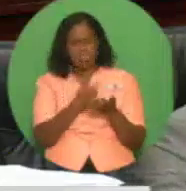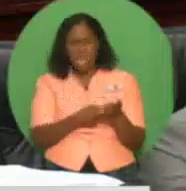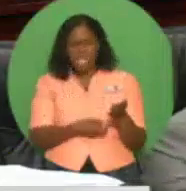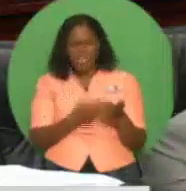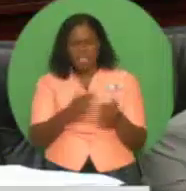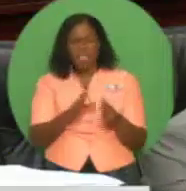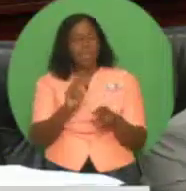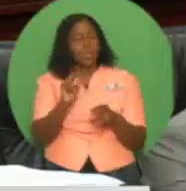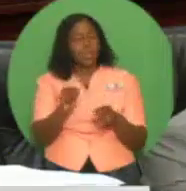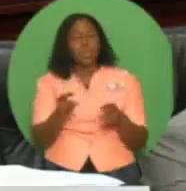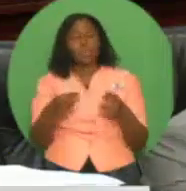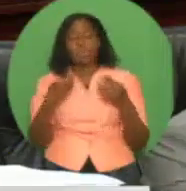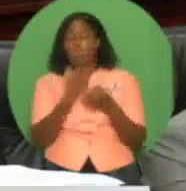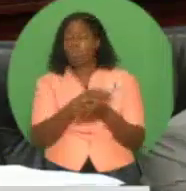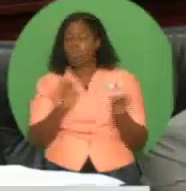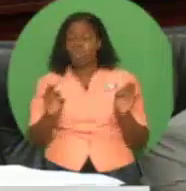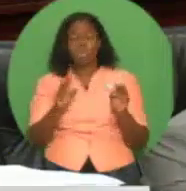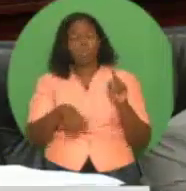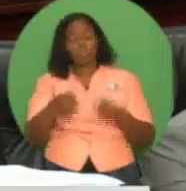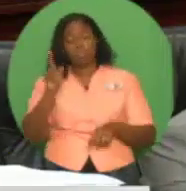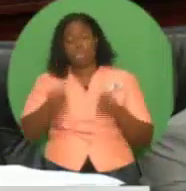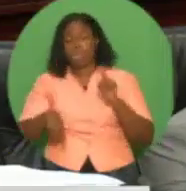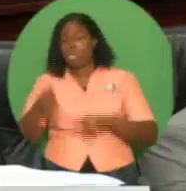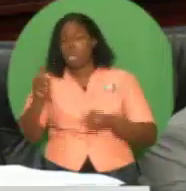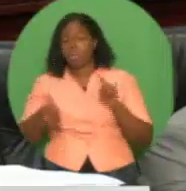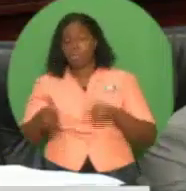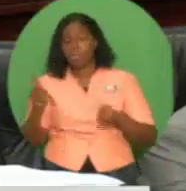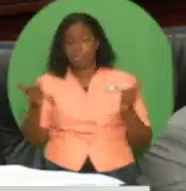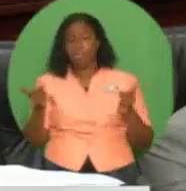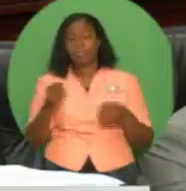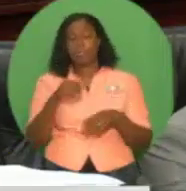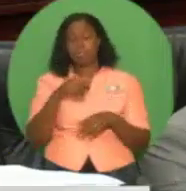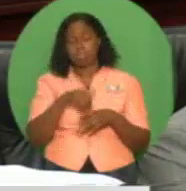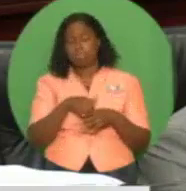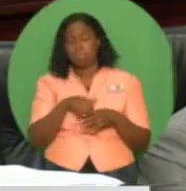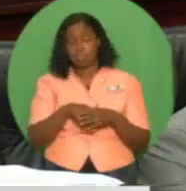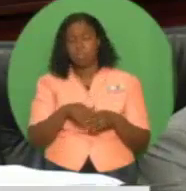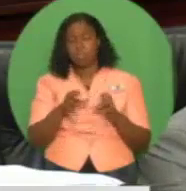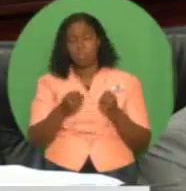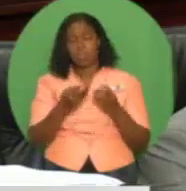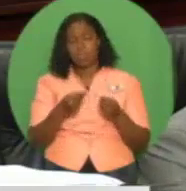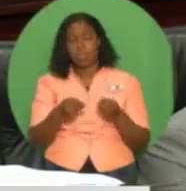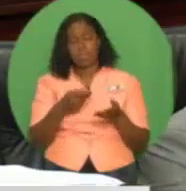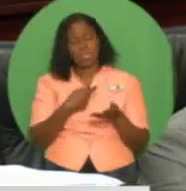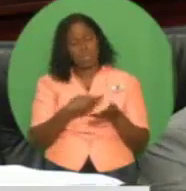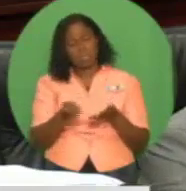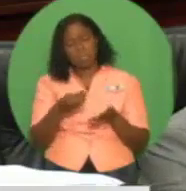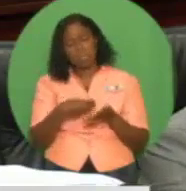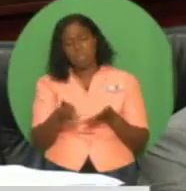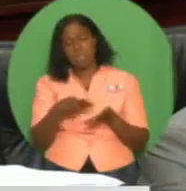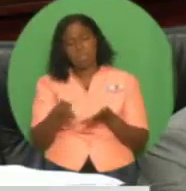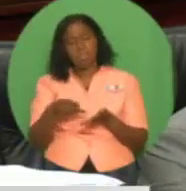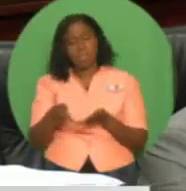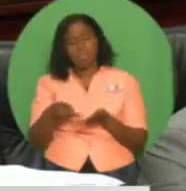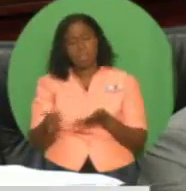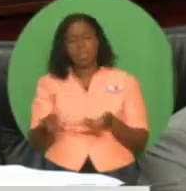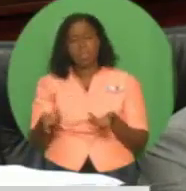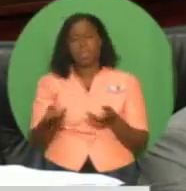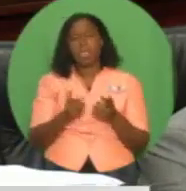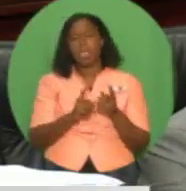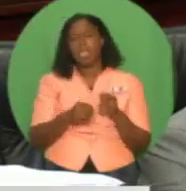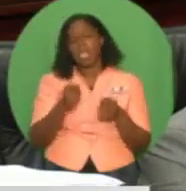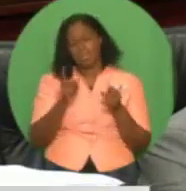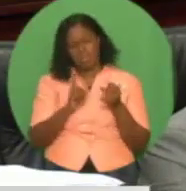with the enactment of the Petroleum Production Levy and Subsidy Act, when the price of gasoline, including the price of diesel